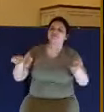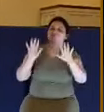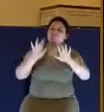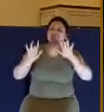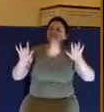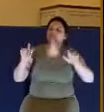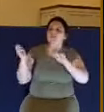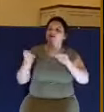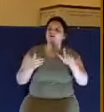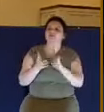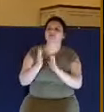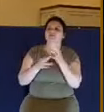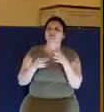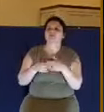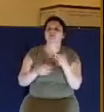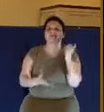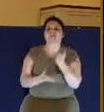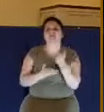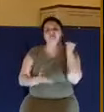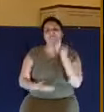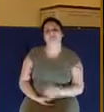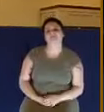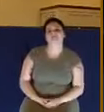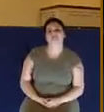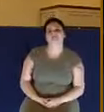heart, we pray in Jesus' name, amen.